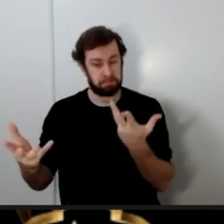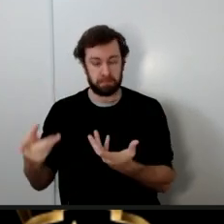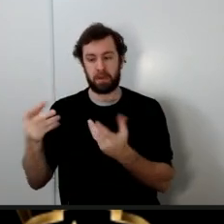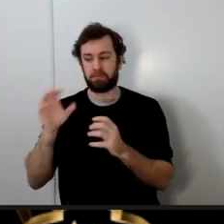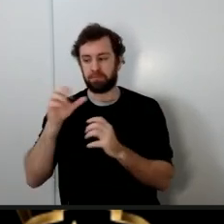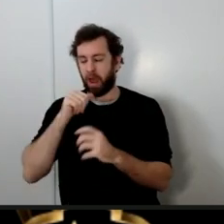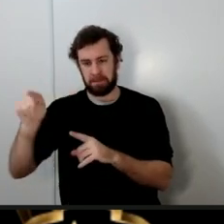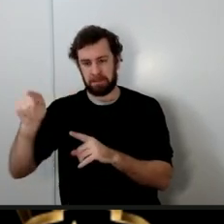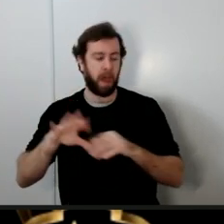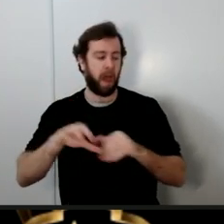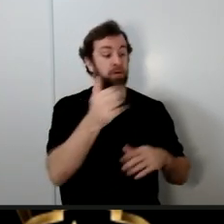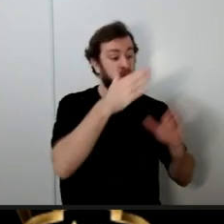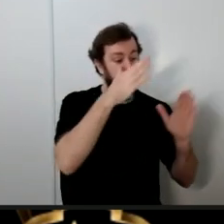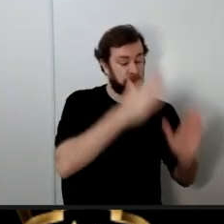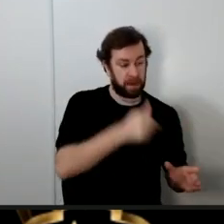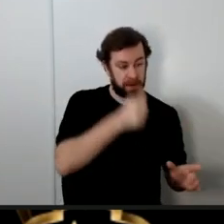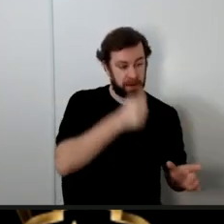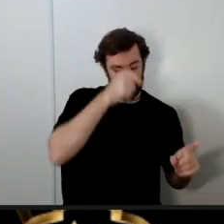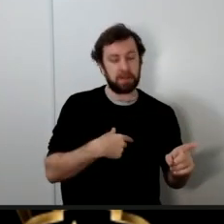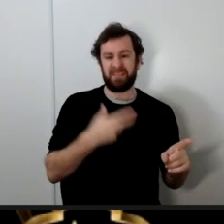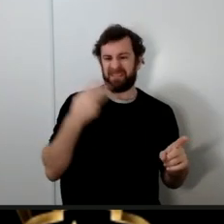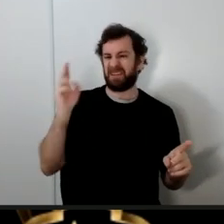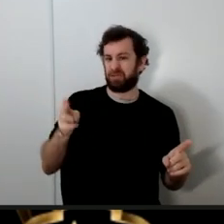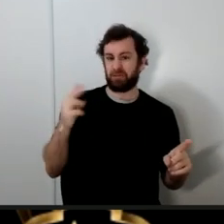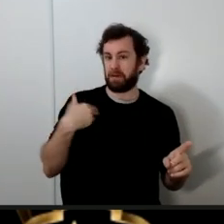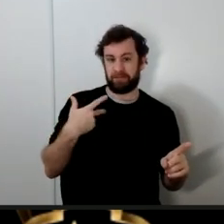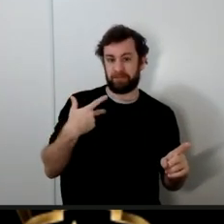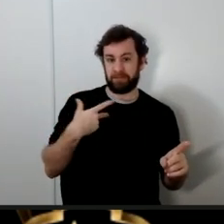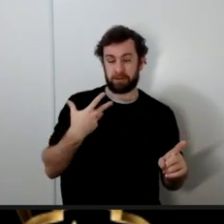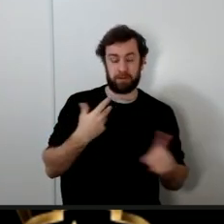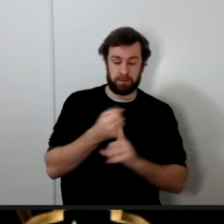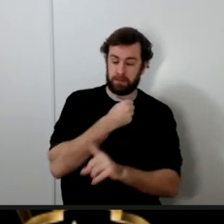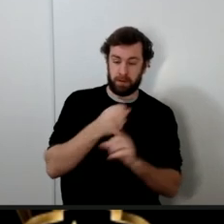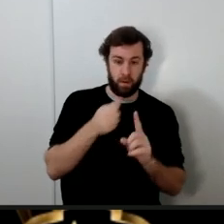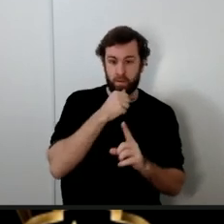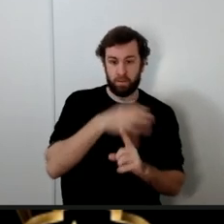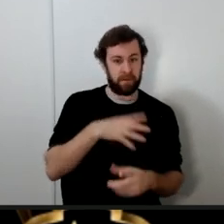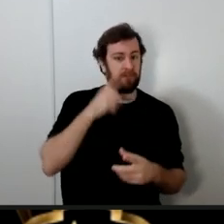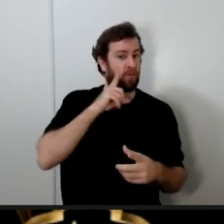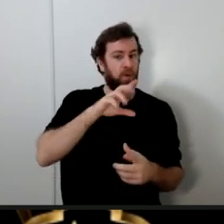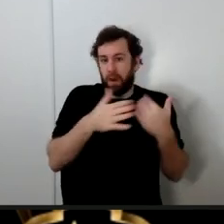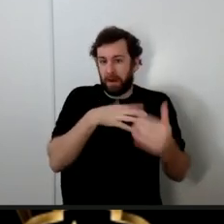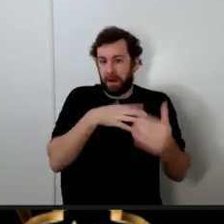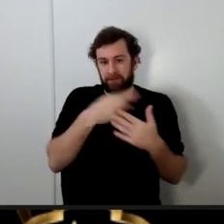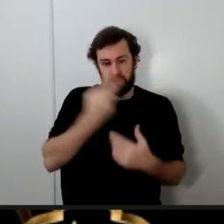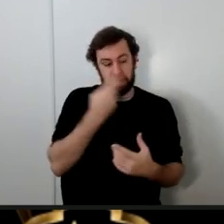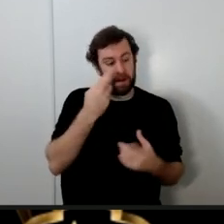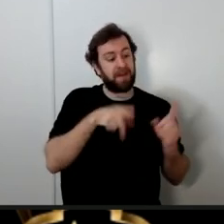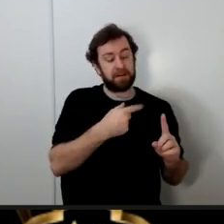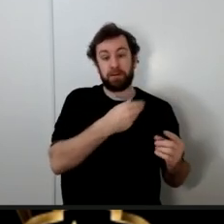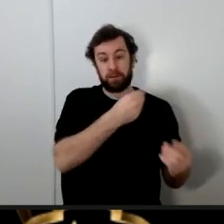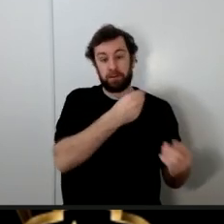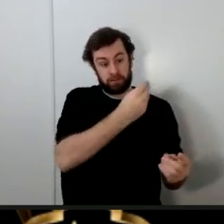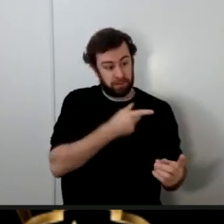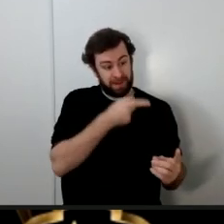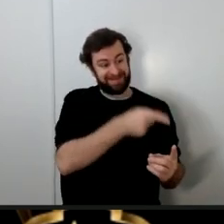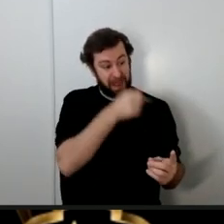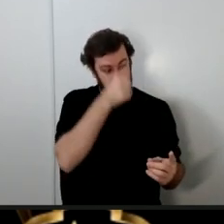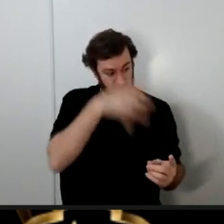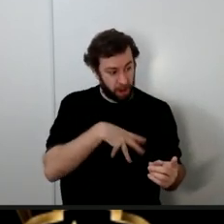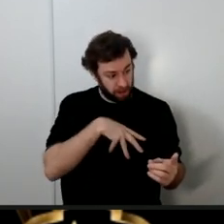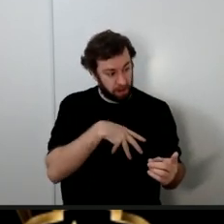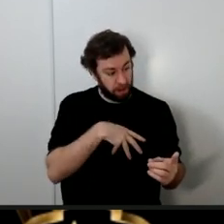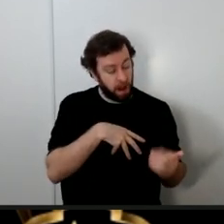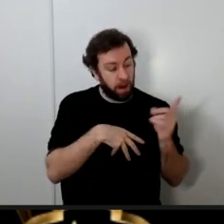assaulting a woman for whatever reason and then you're told that this person has attacked a woman now would it become